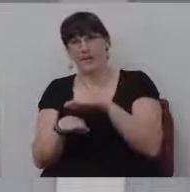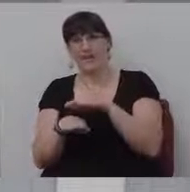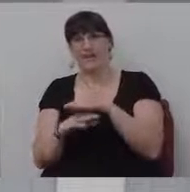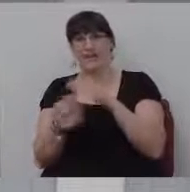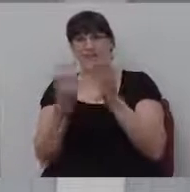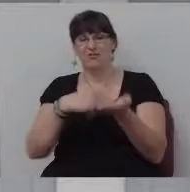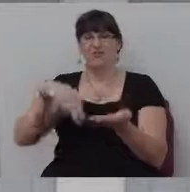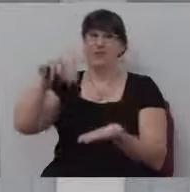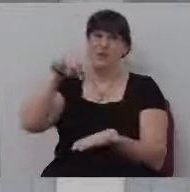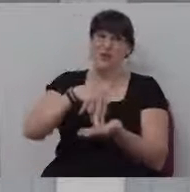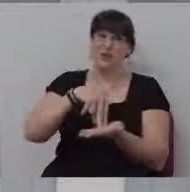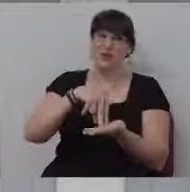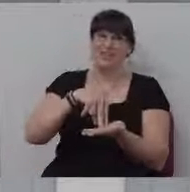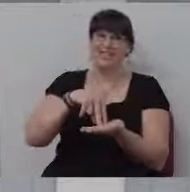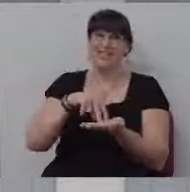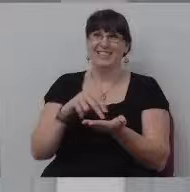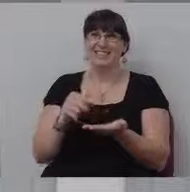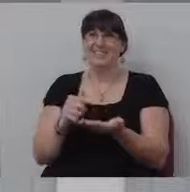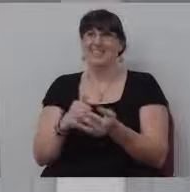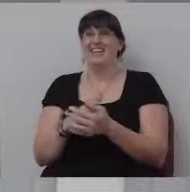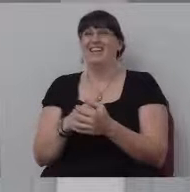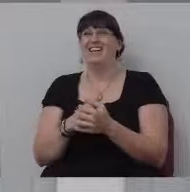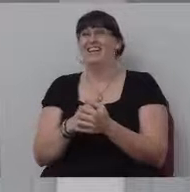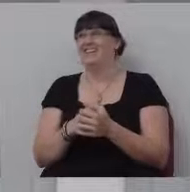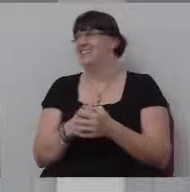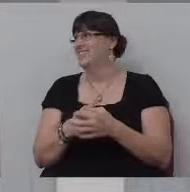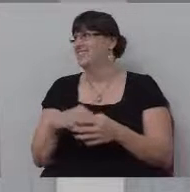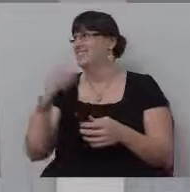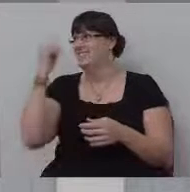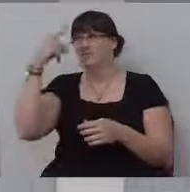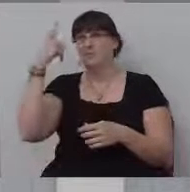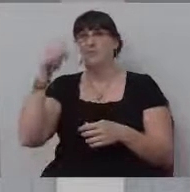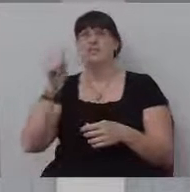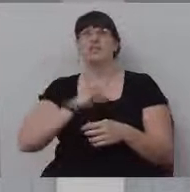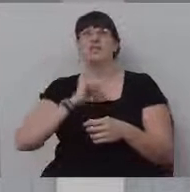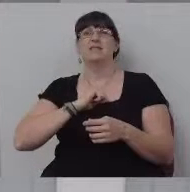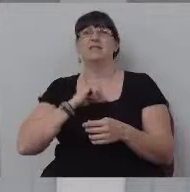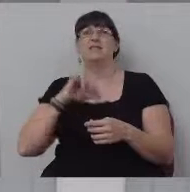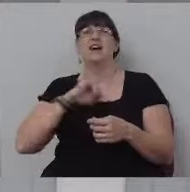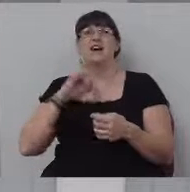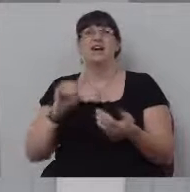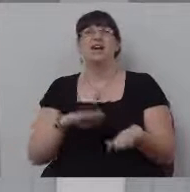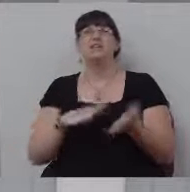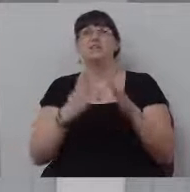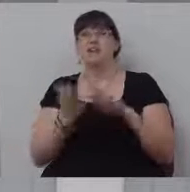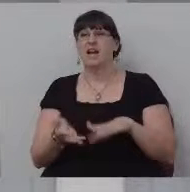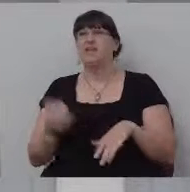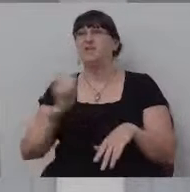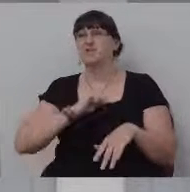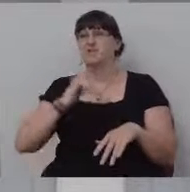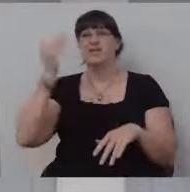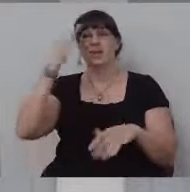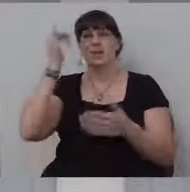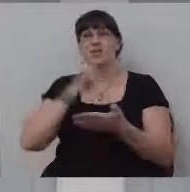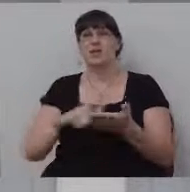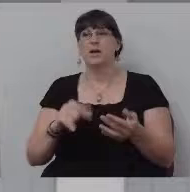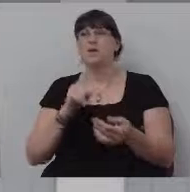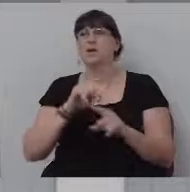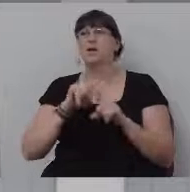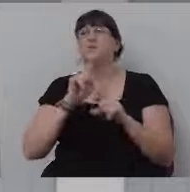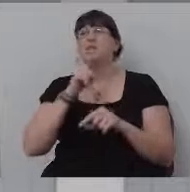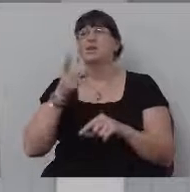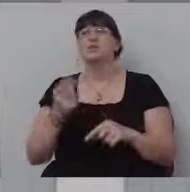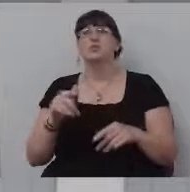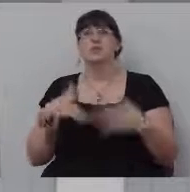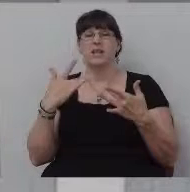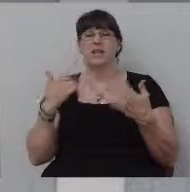Burial and resurrection. And so I'm just, you know, I mean, I'm just thinking to myself, I mean, I am dying to myself. I know that, but I sure would like to come out